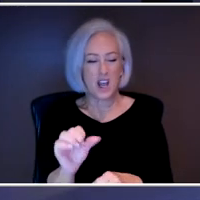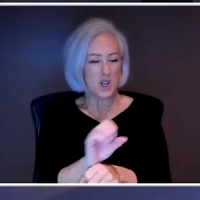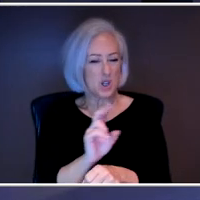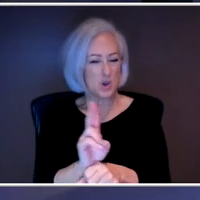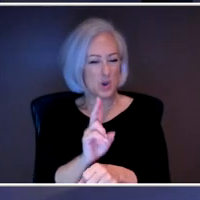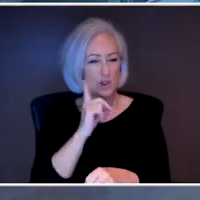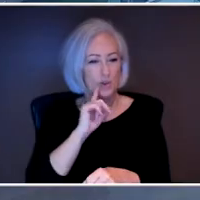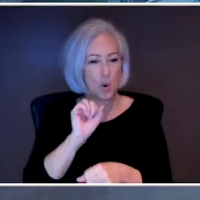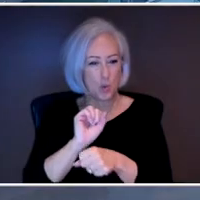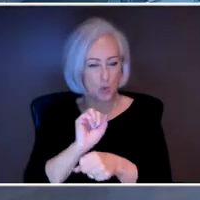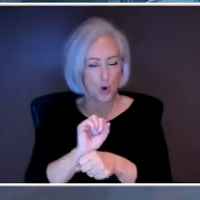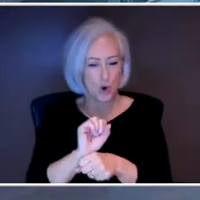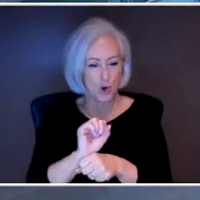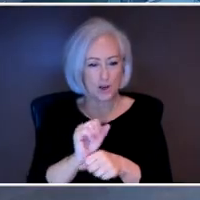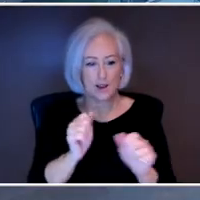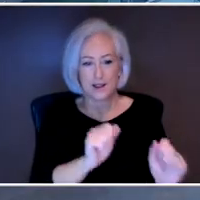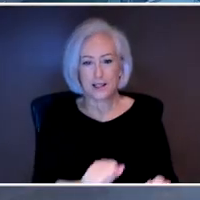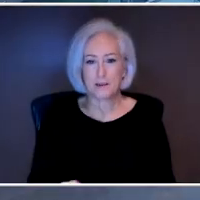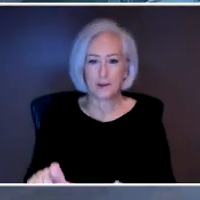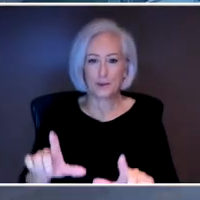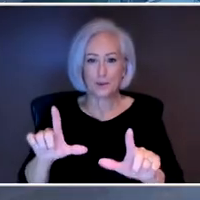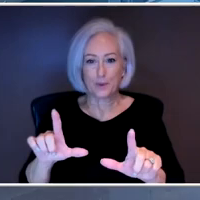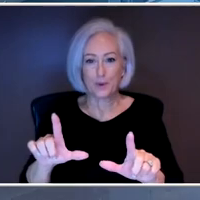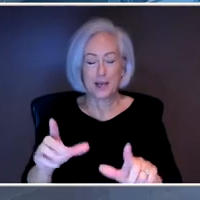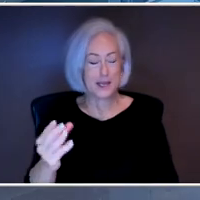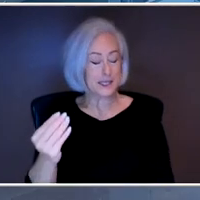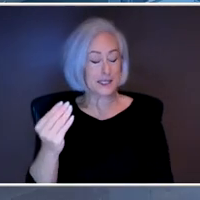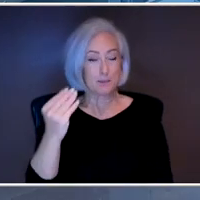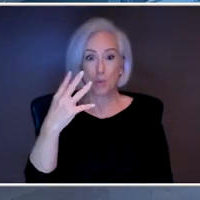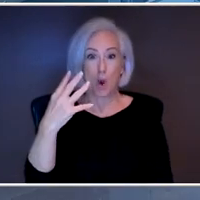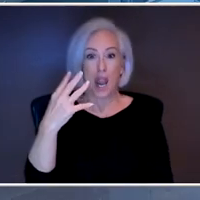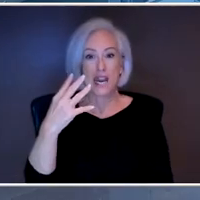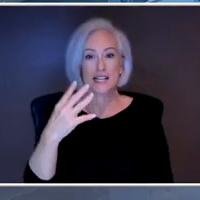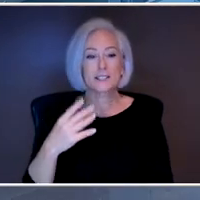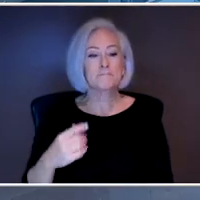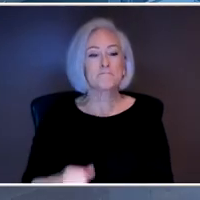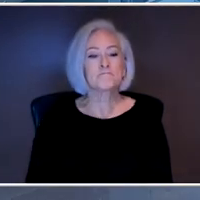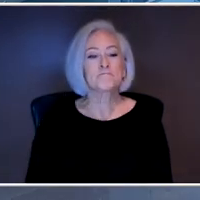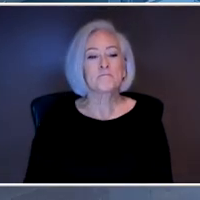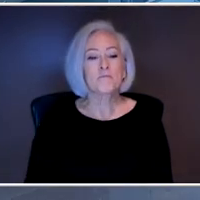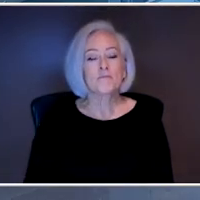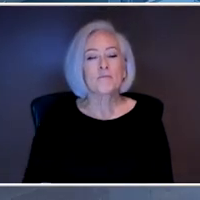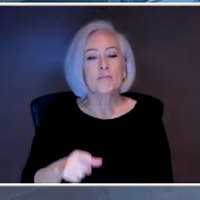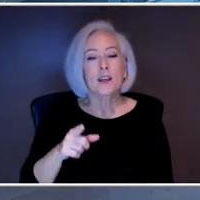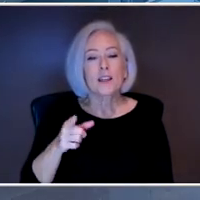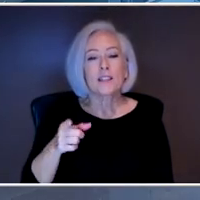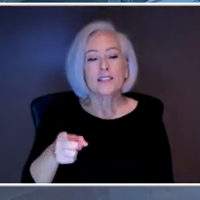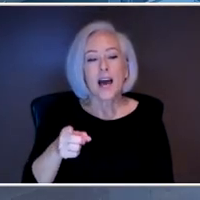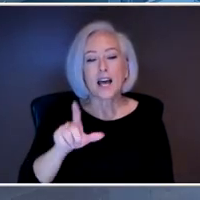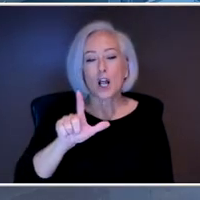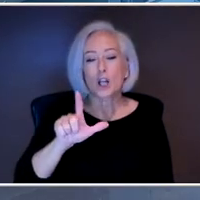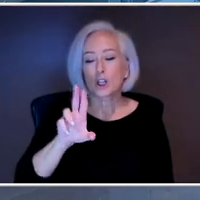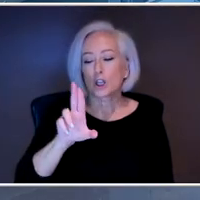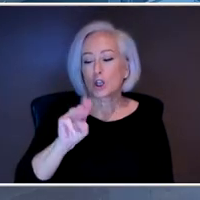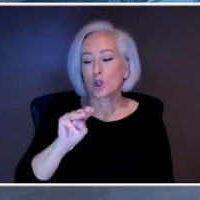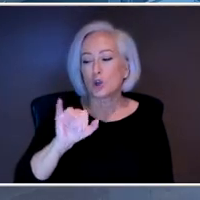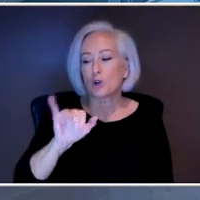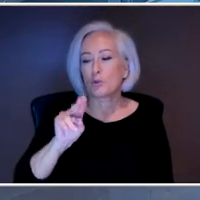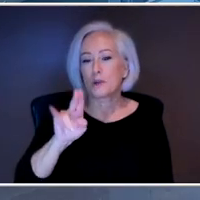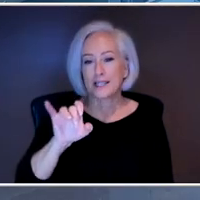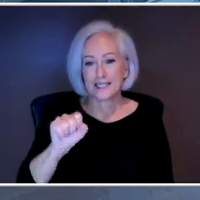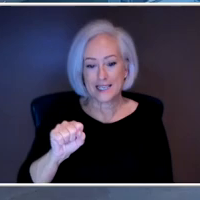up to the max setting here. that's bright. Yeah. It's very bright. So, there's a luminosity component about this. So, the light is all about the brightness.